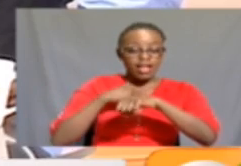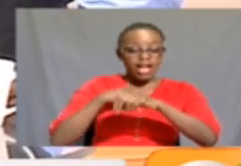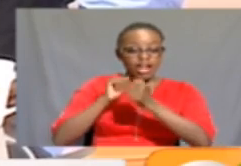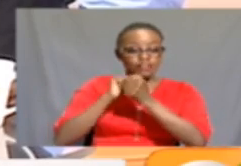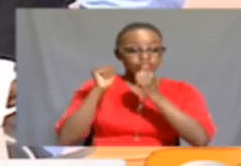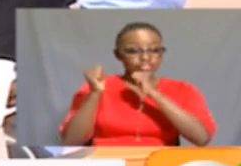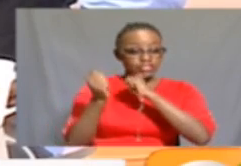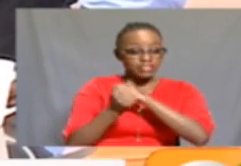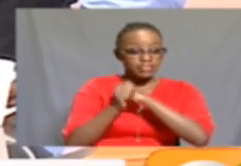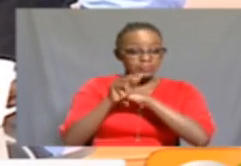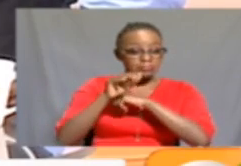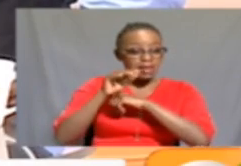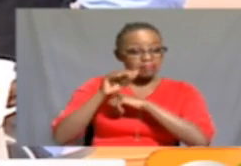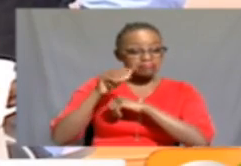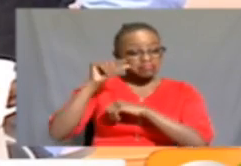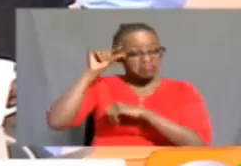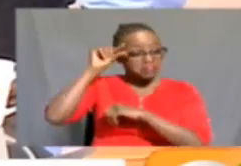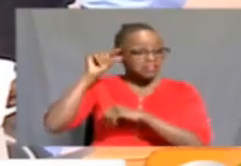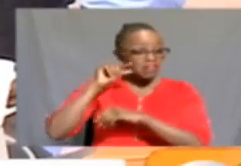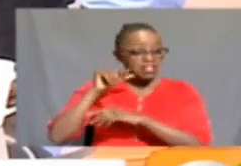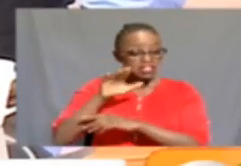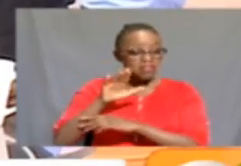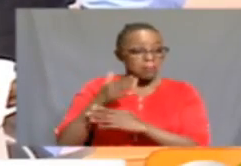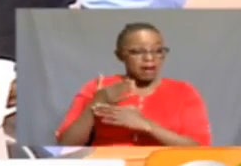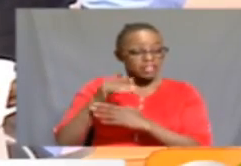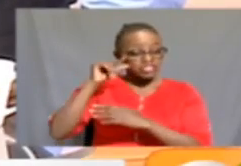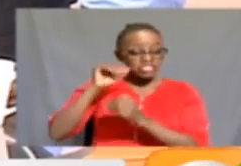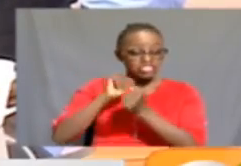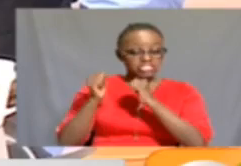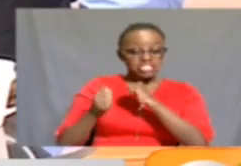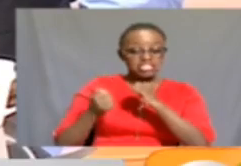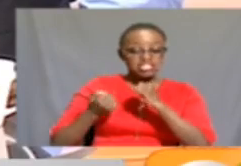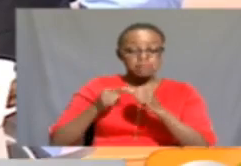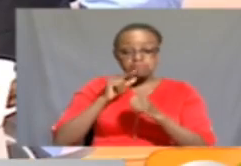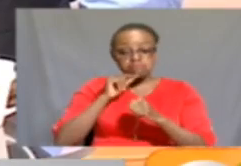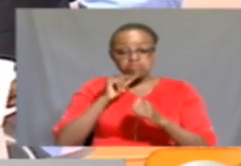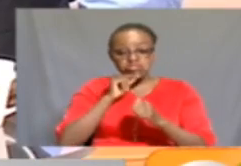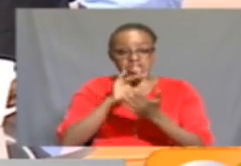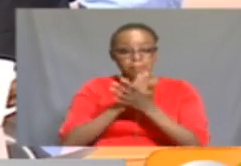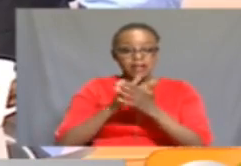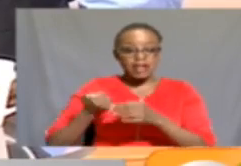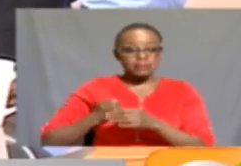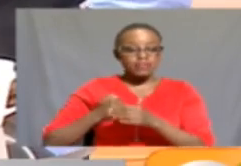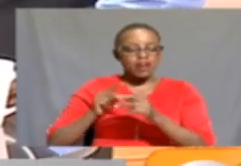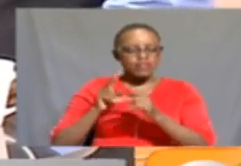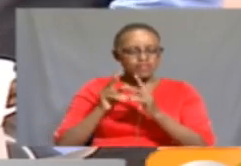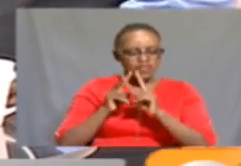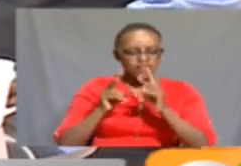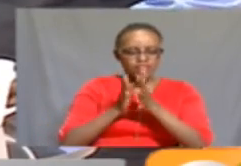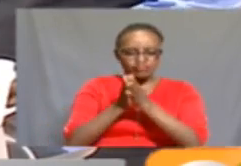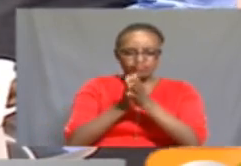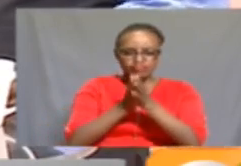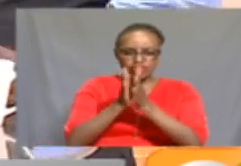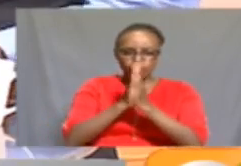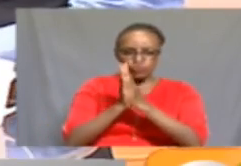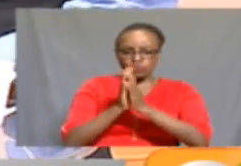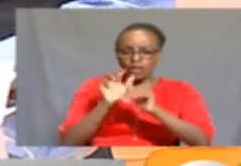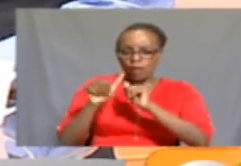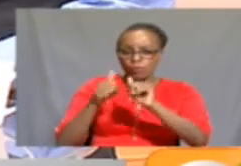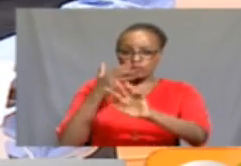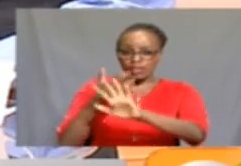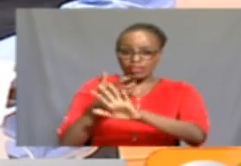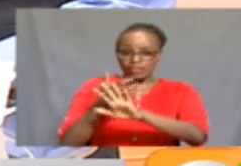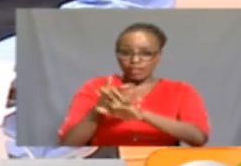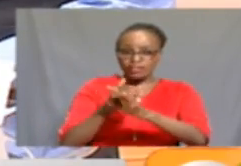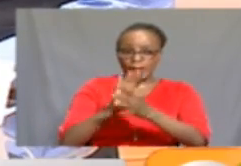gender changed. Or her gender changed. that is one of the interesting tales about the rock that has since